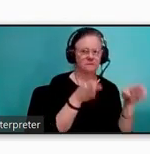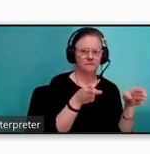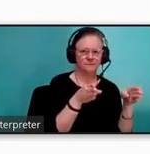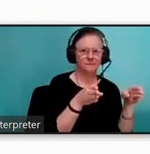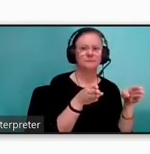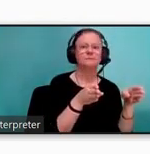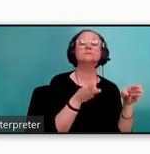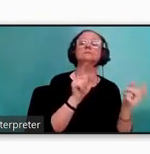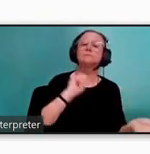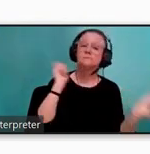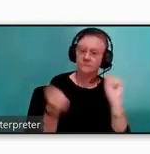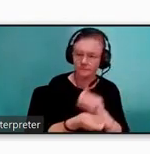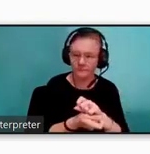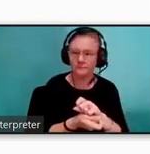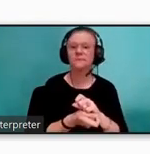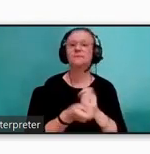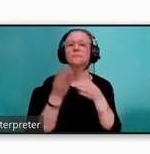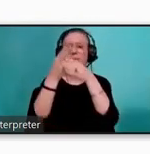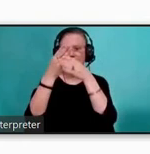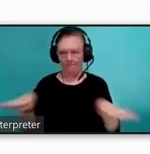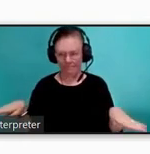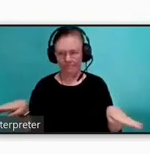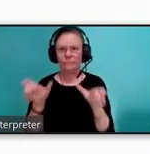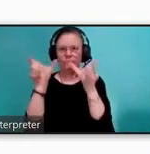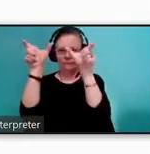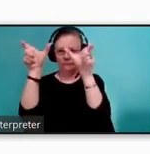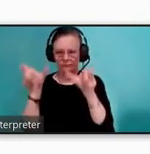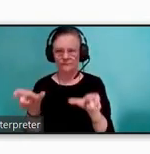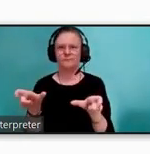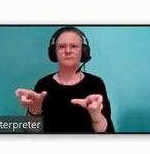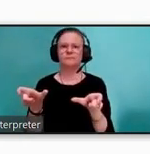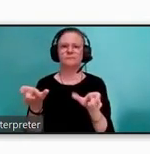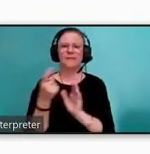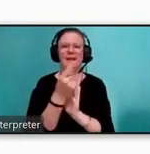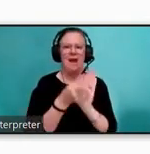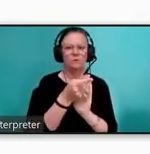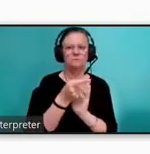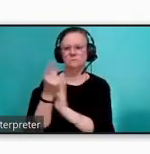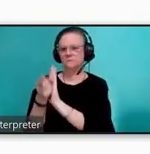With this service change, the routes were divided again. Each route now runs every hour.